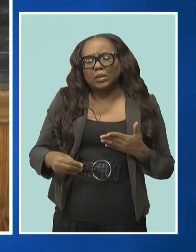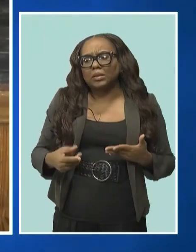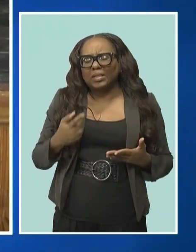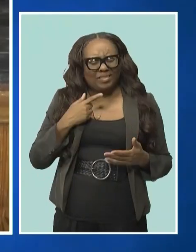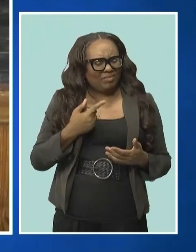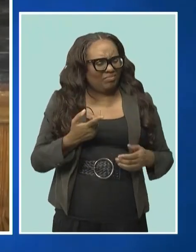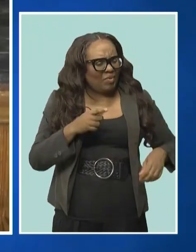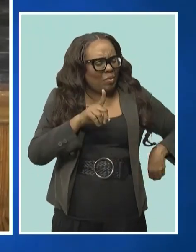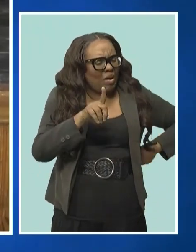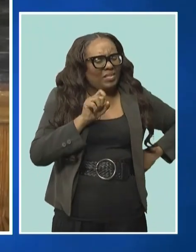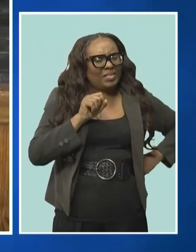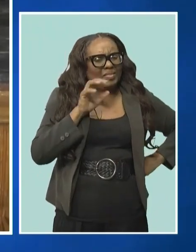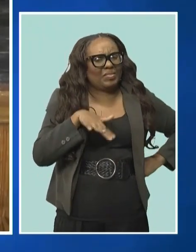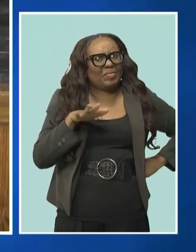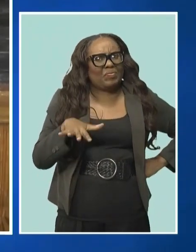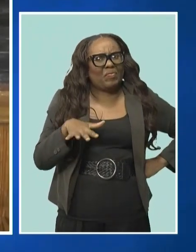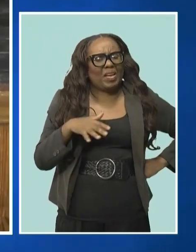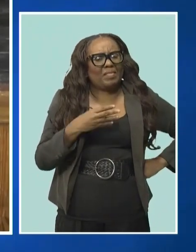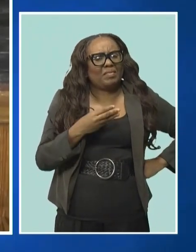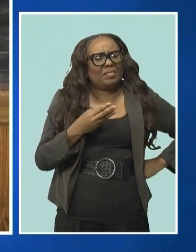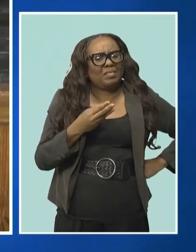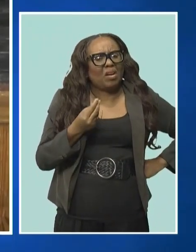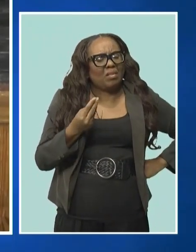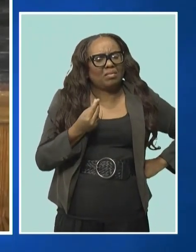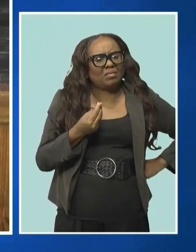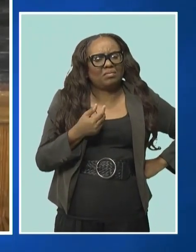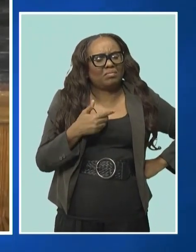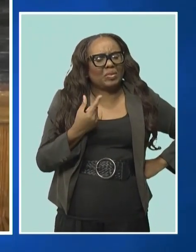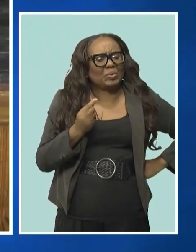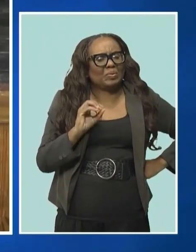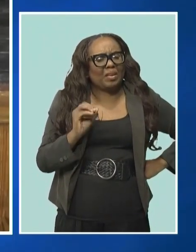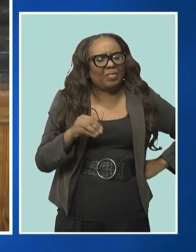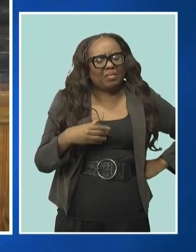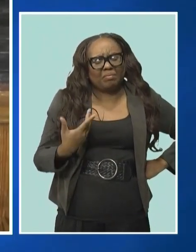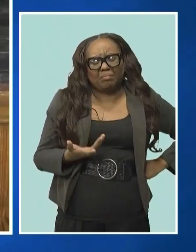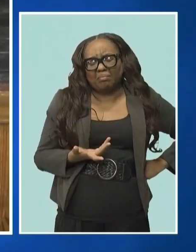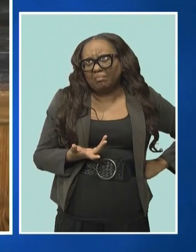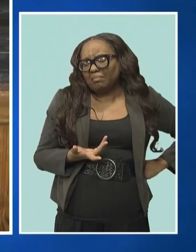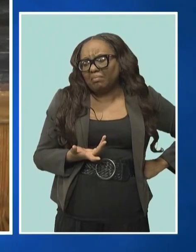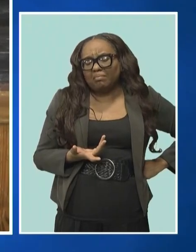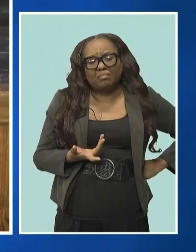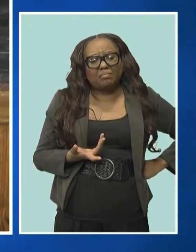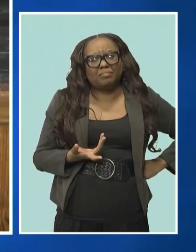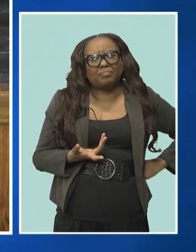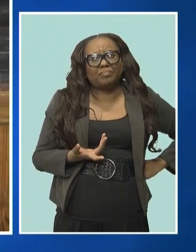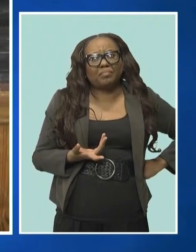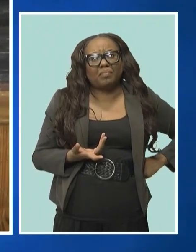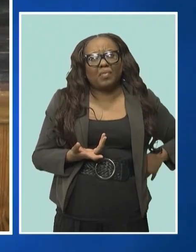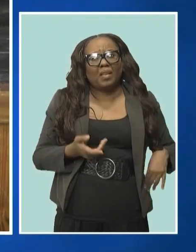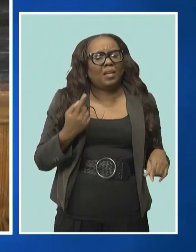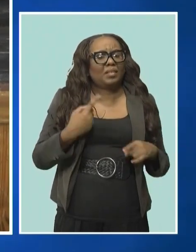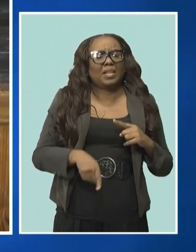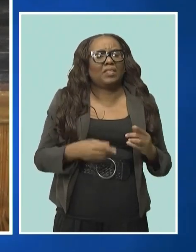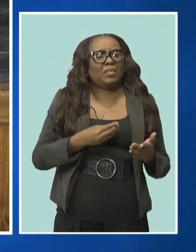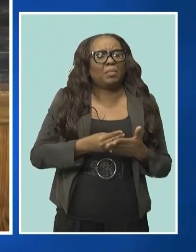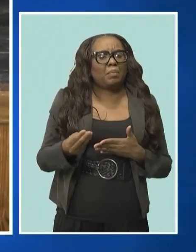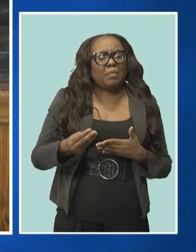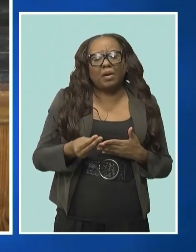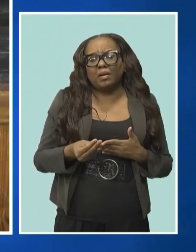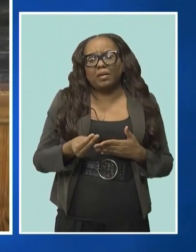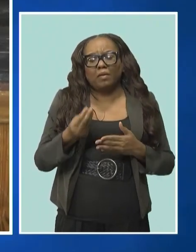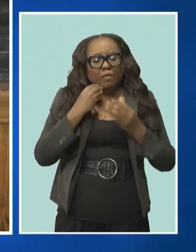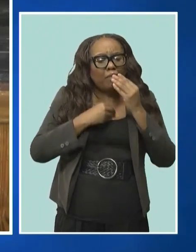but $155 really can't do nothing. That can barely manage, buy the groceries. Hmm?